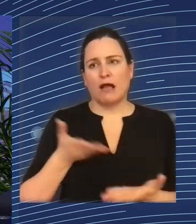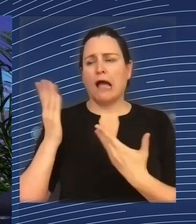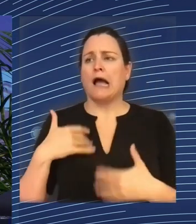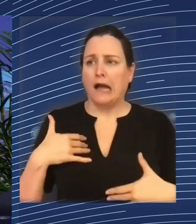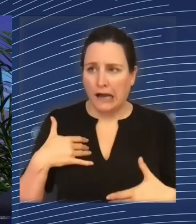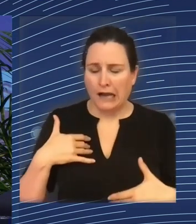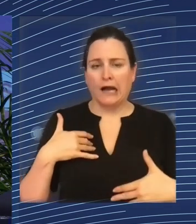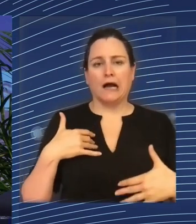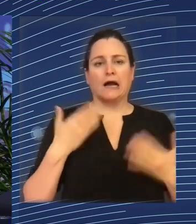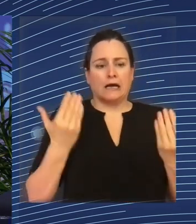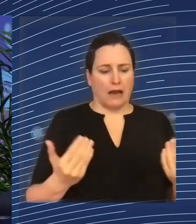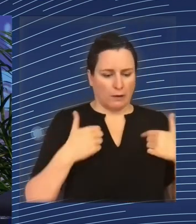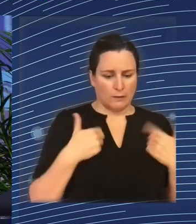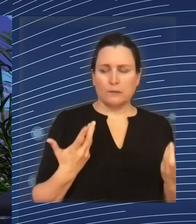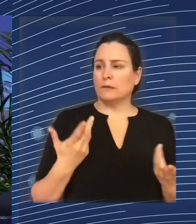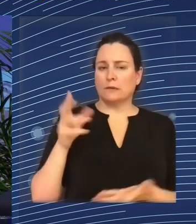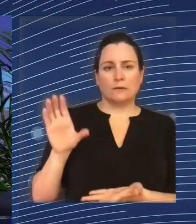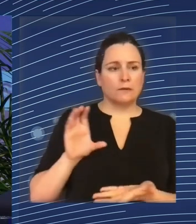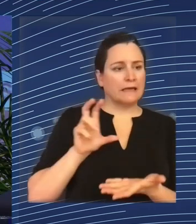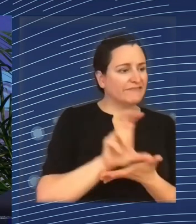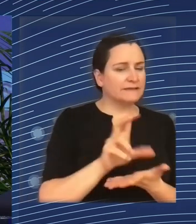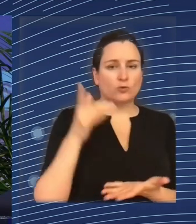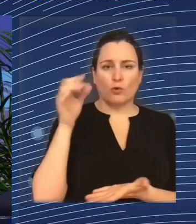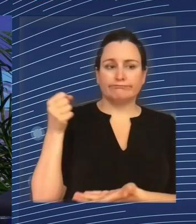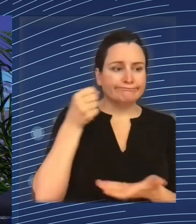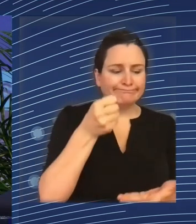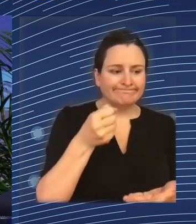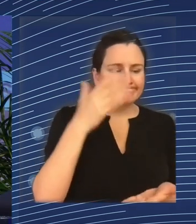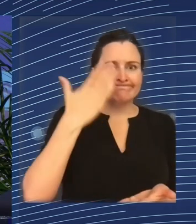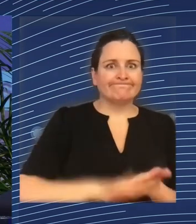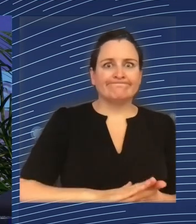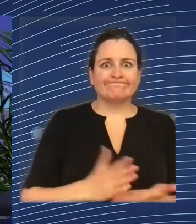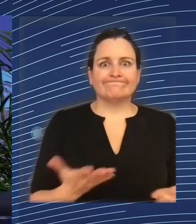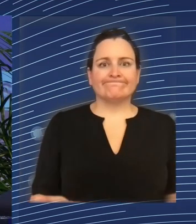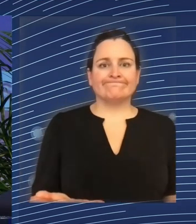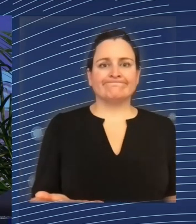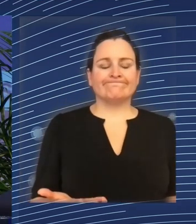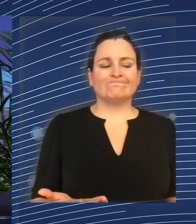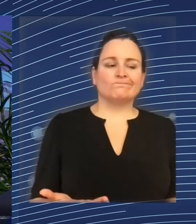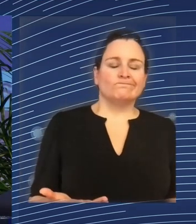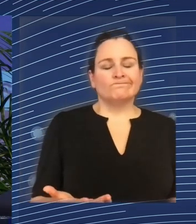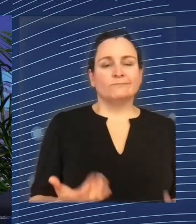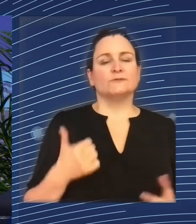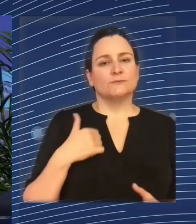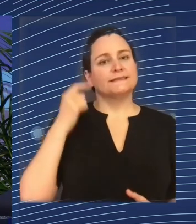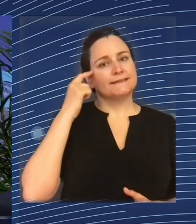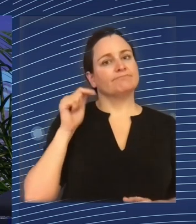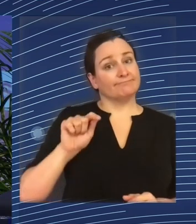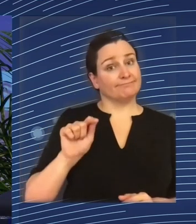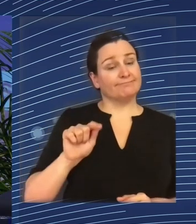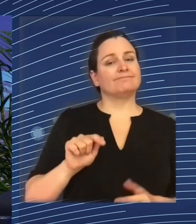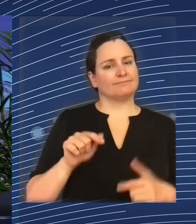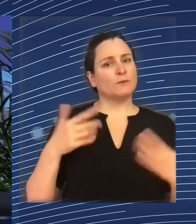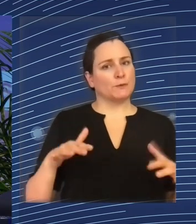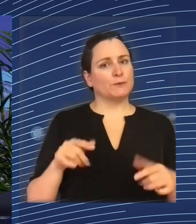talking about. And I totally agree that this would be a very, very important direction into which we could invest